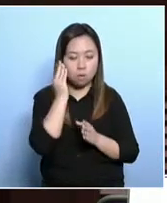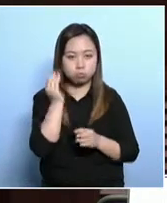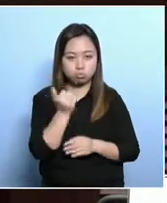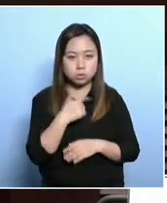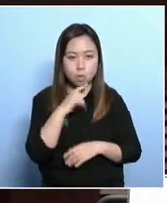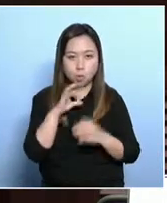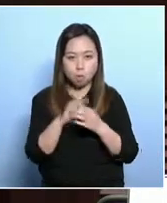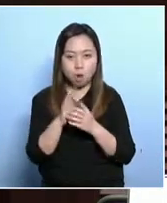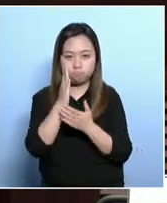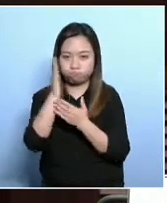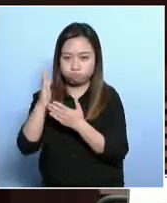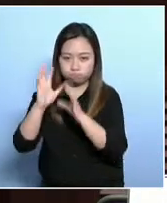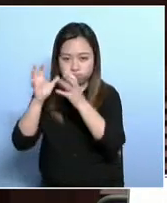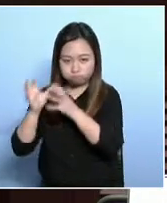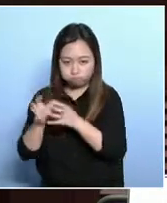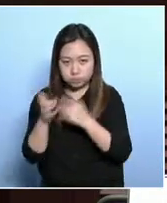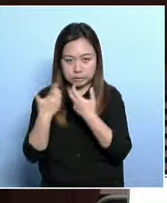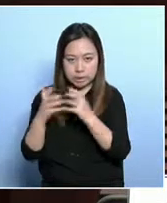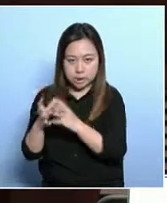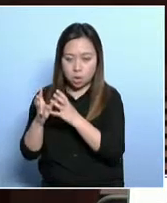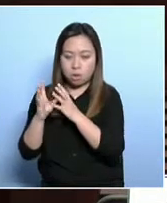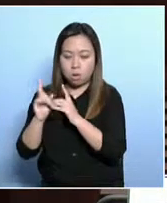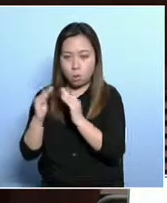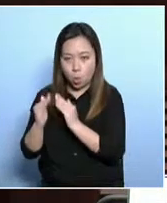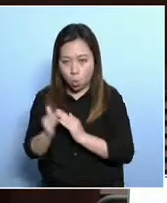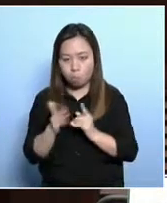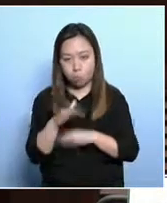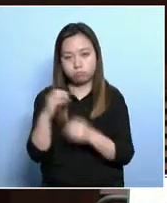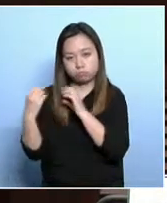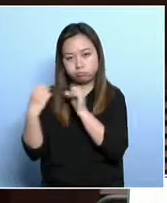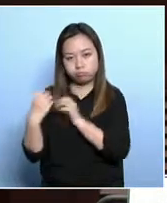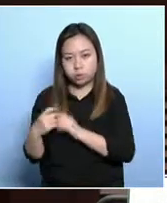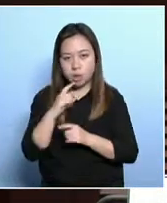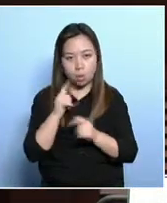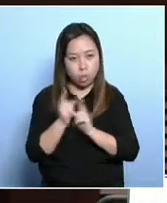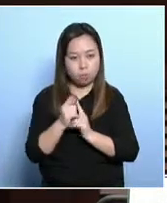Now, we hear the views of all...